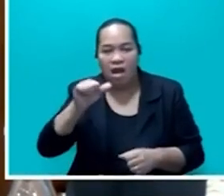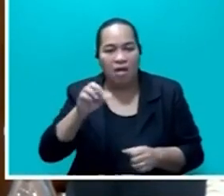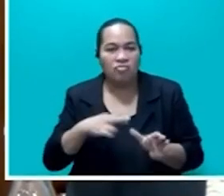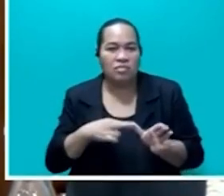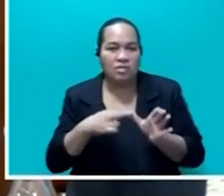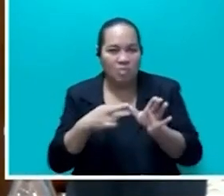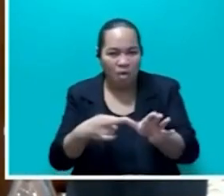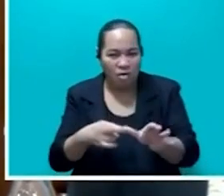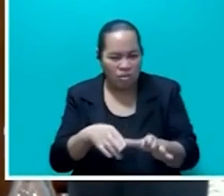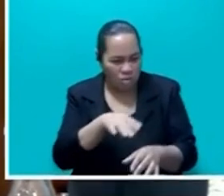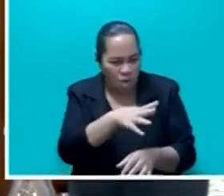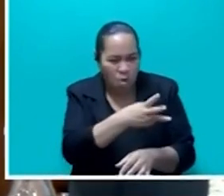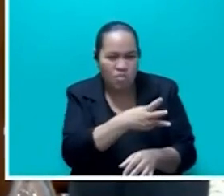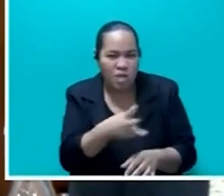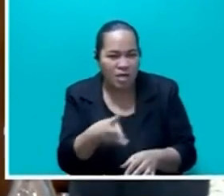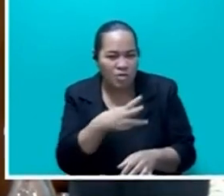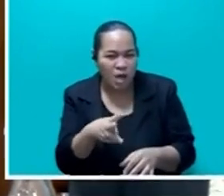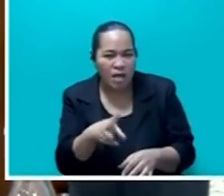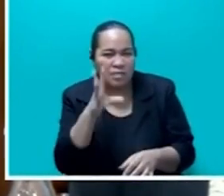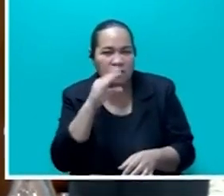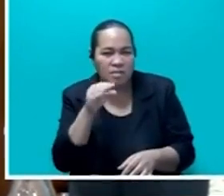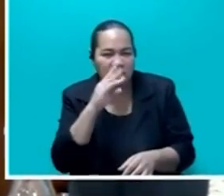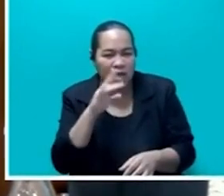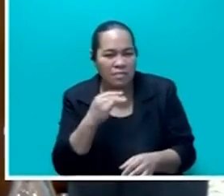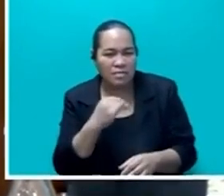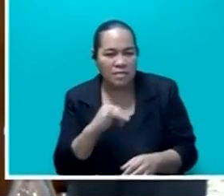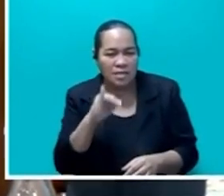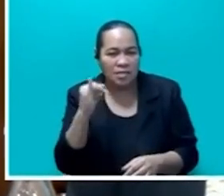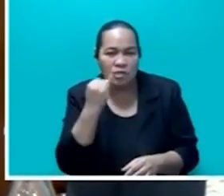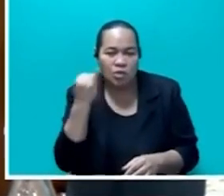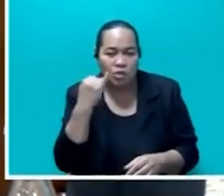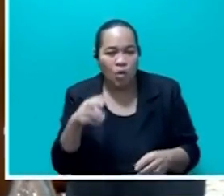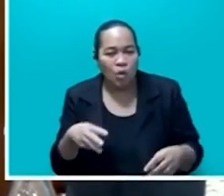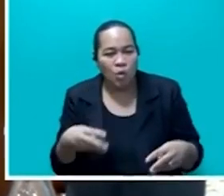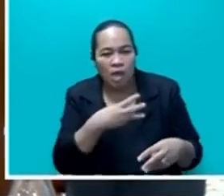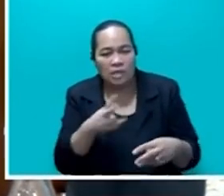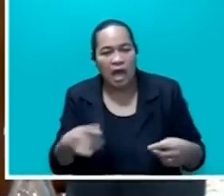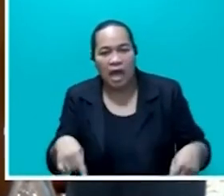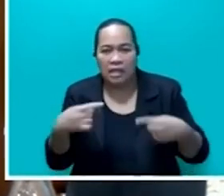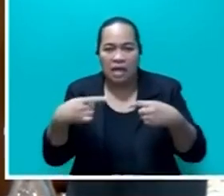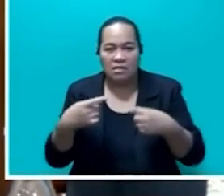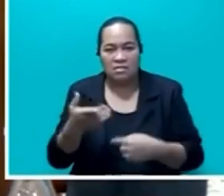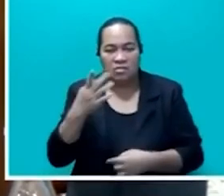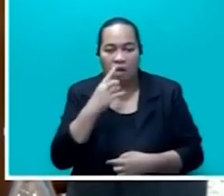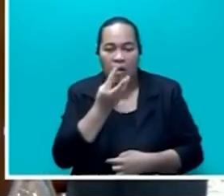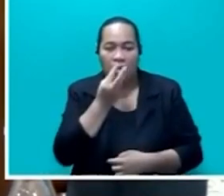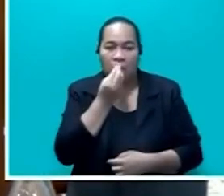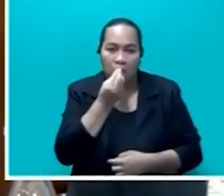these unmeritorious and offensive words uttered against Him and the office of the President in Parliament.